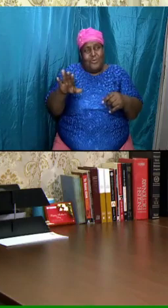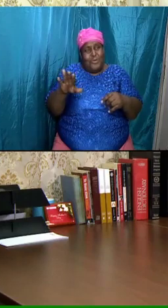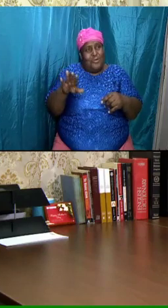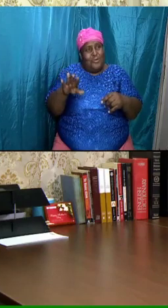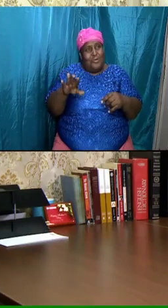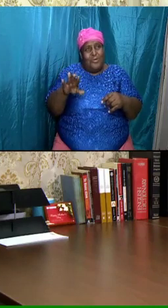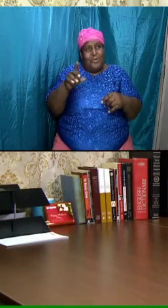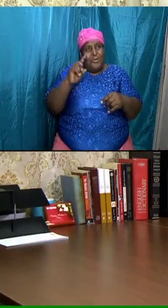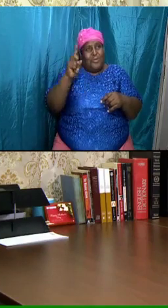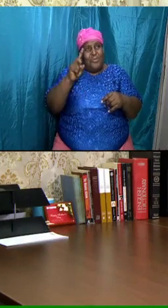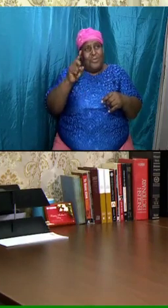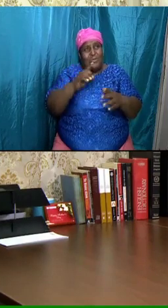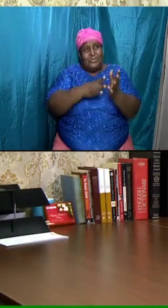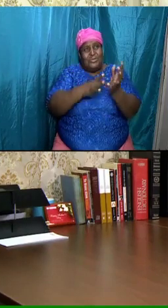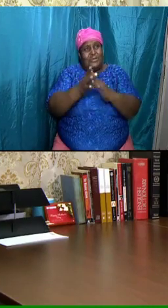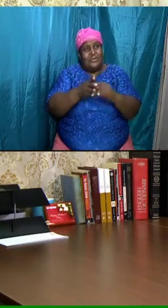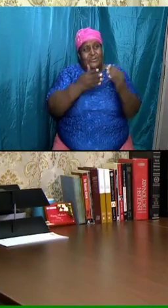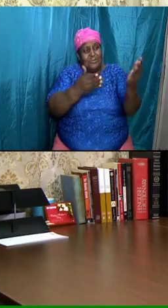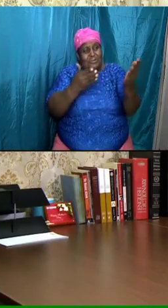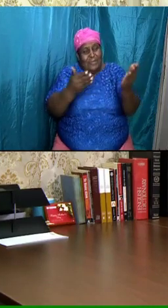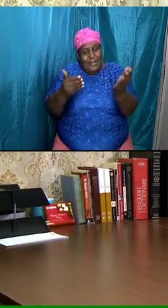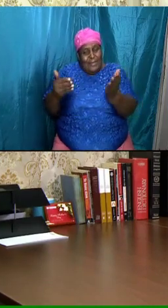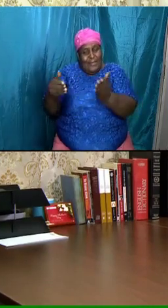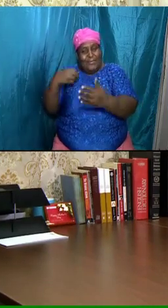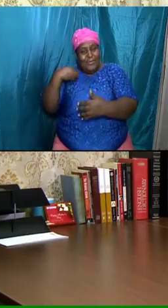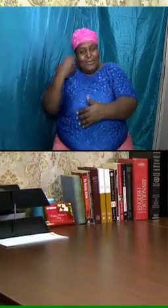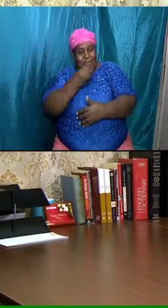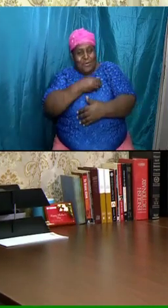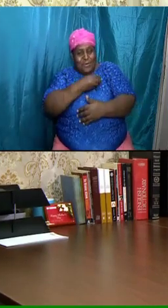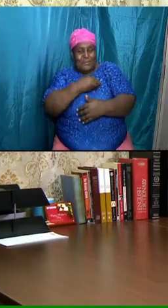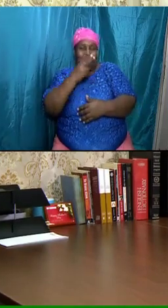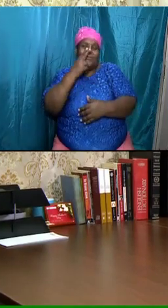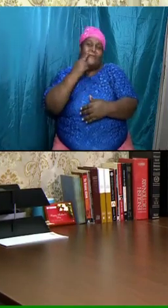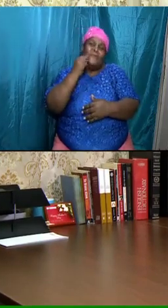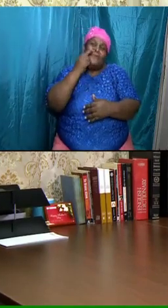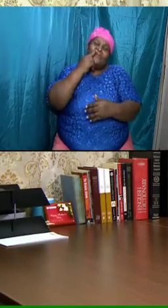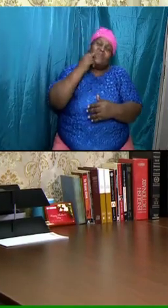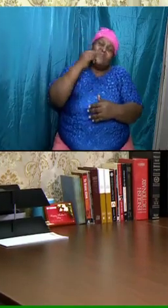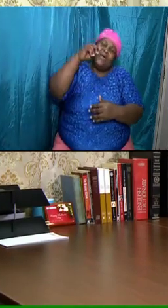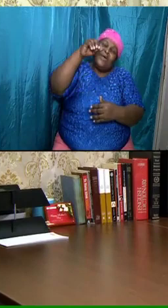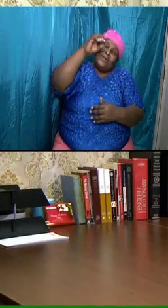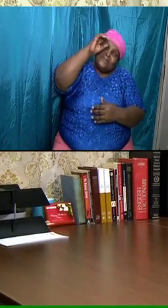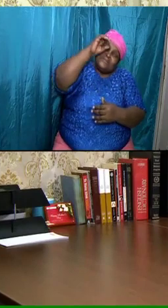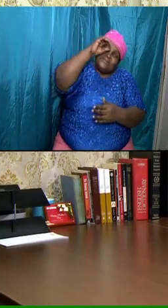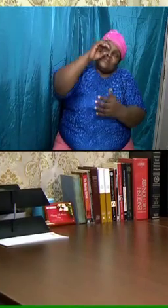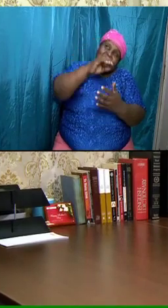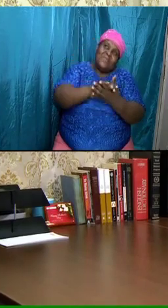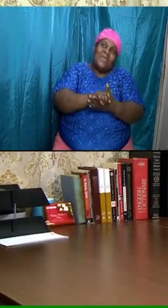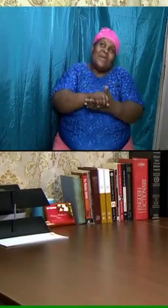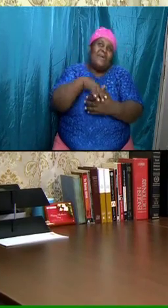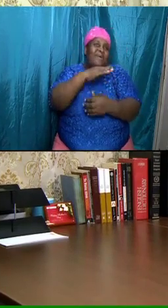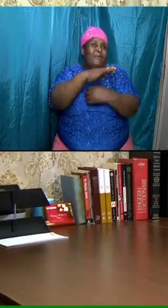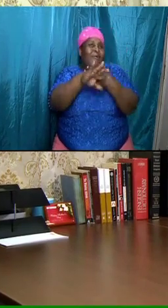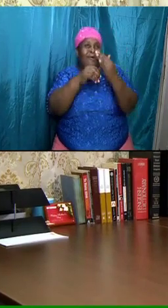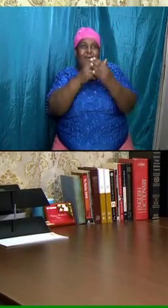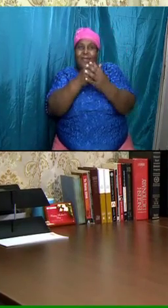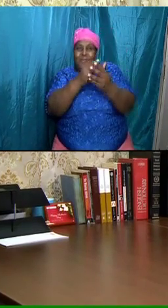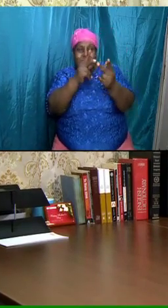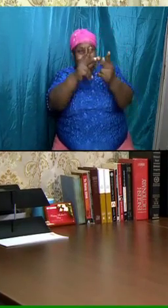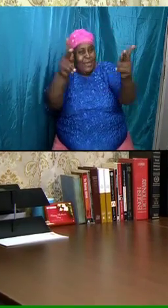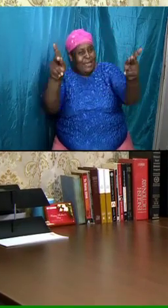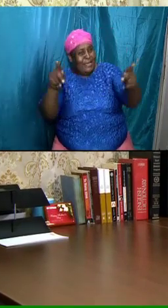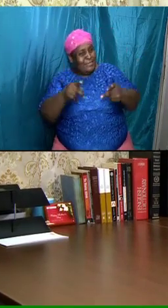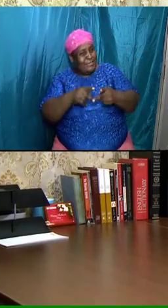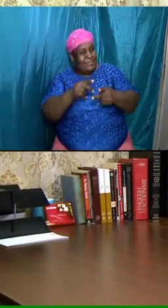for honeymoon I believe all of those planets that are uninhabited I believe all of those places that we